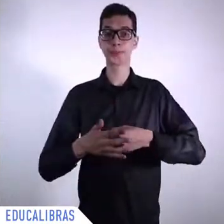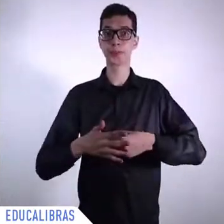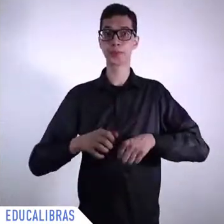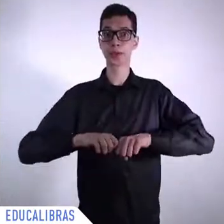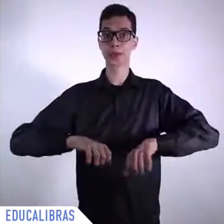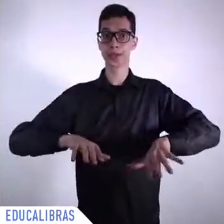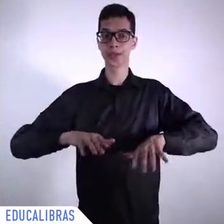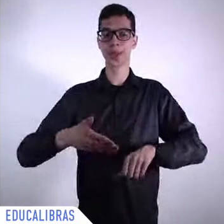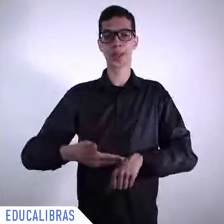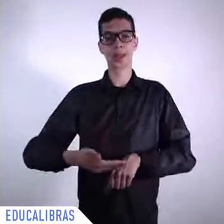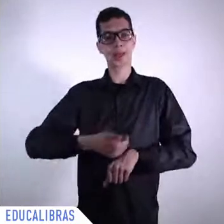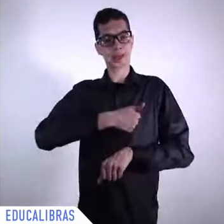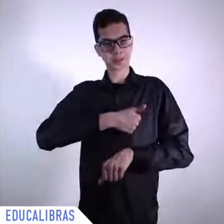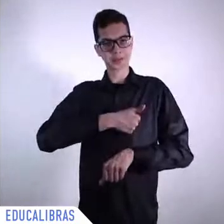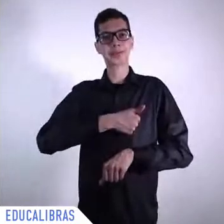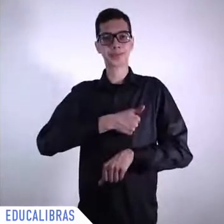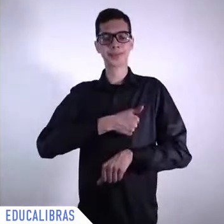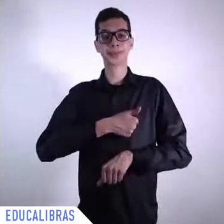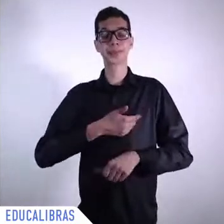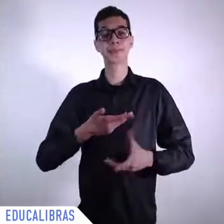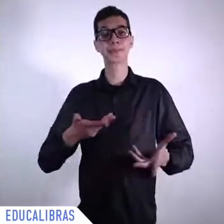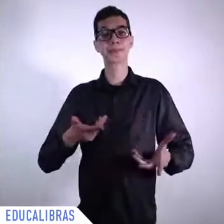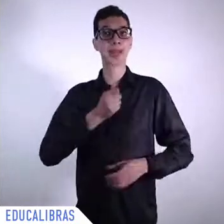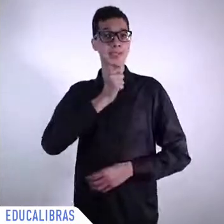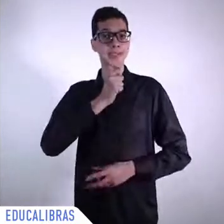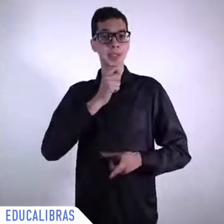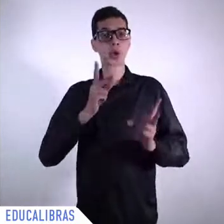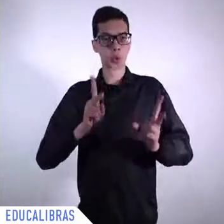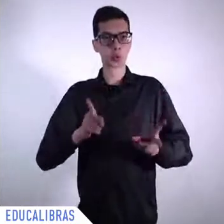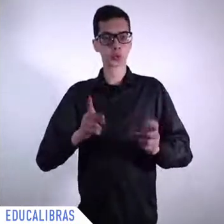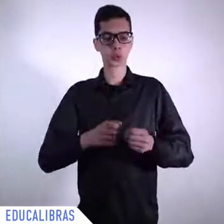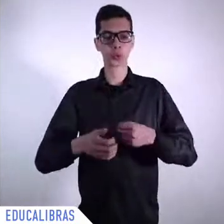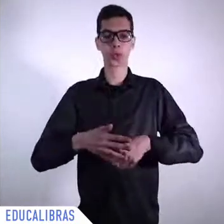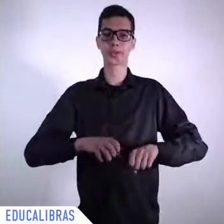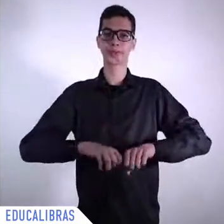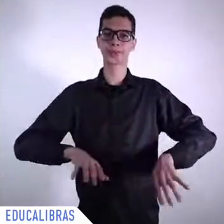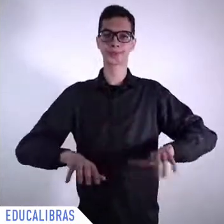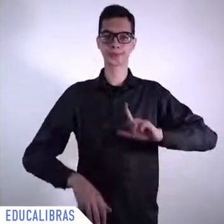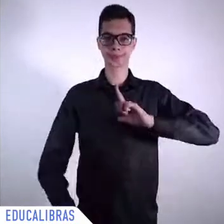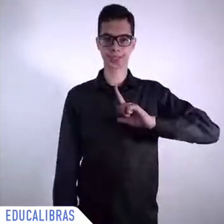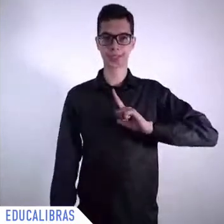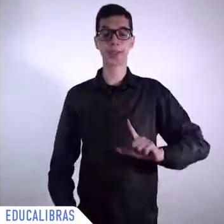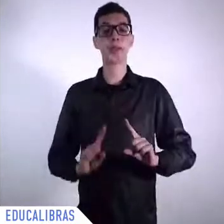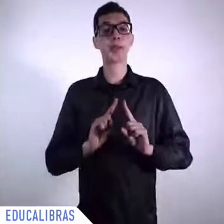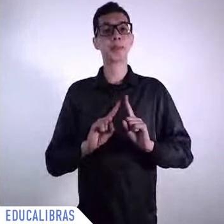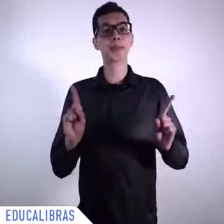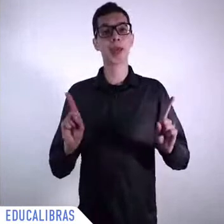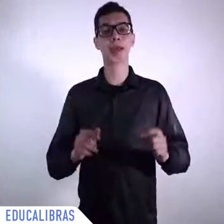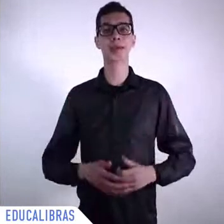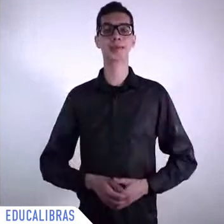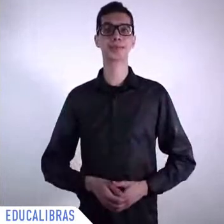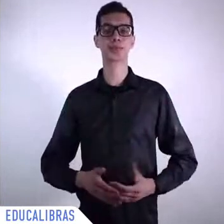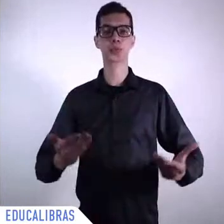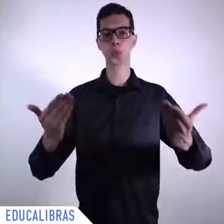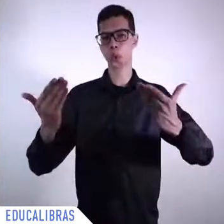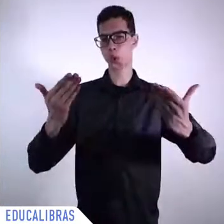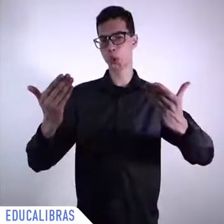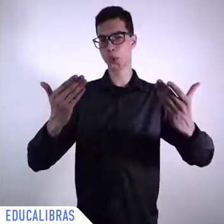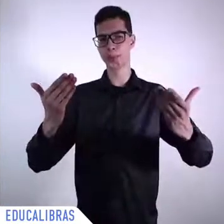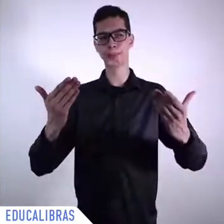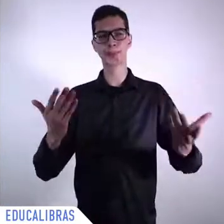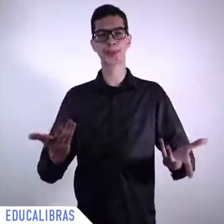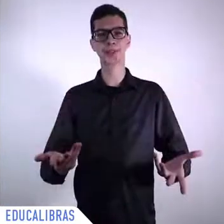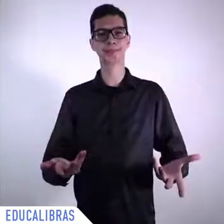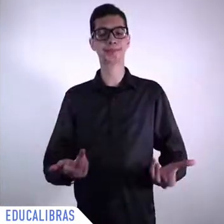related to it, as I just mentioned. But I also would like to mention that